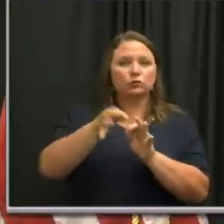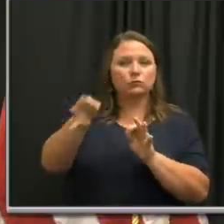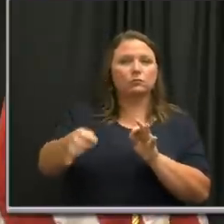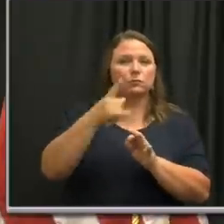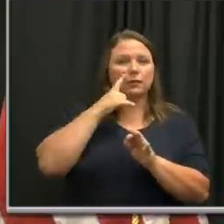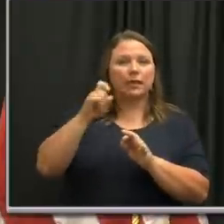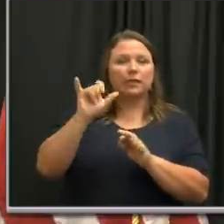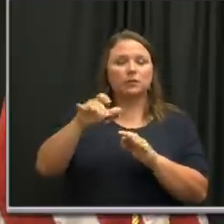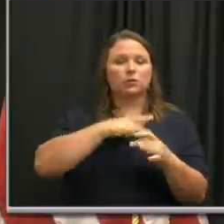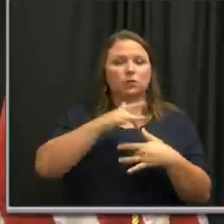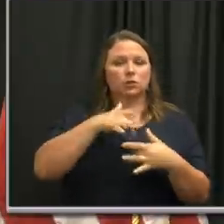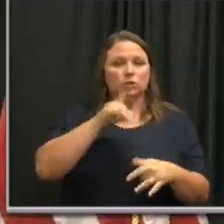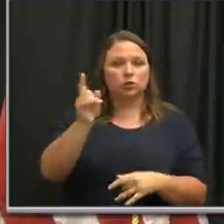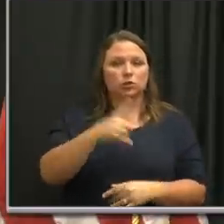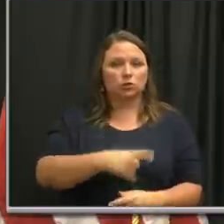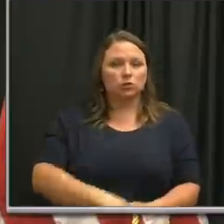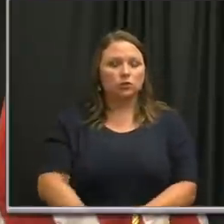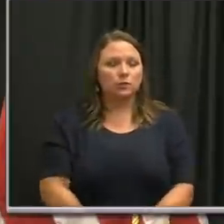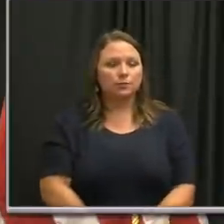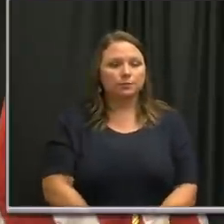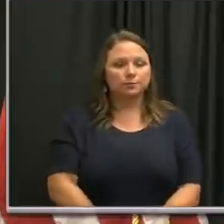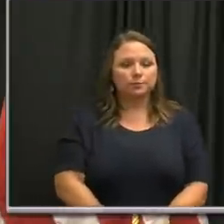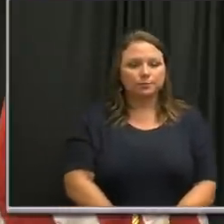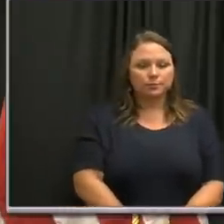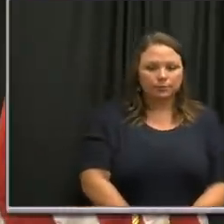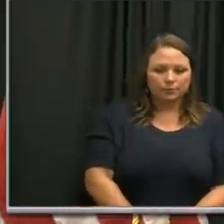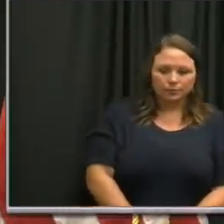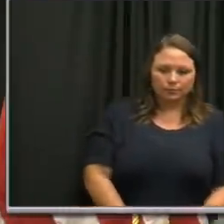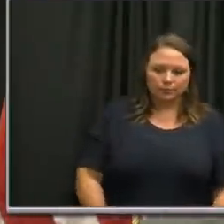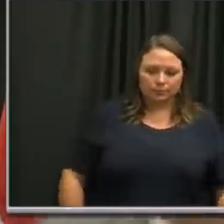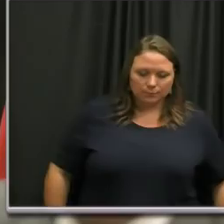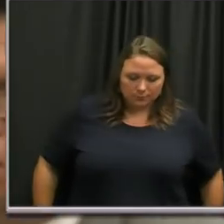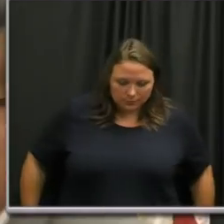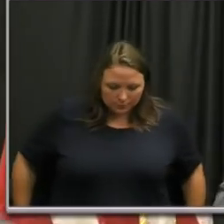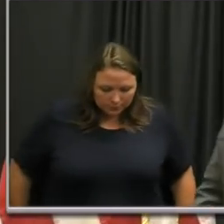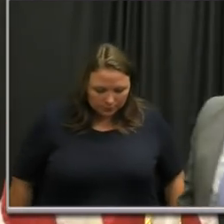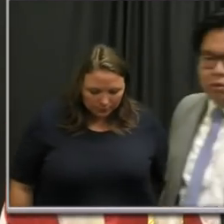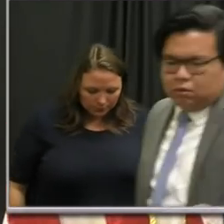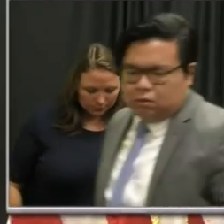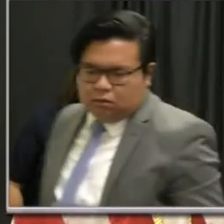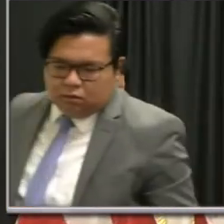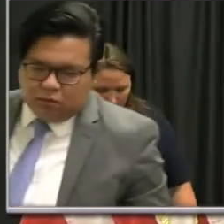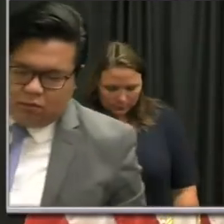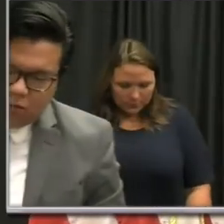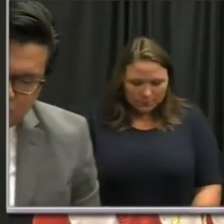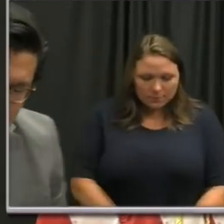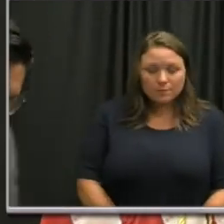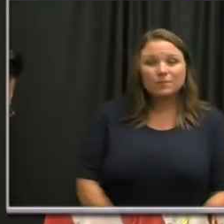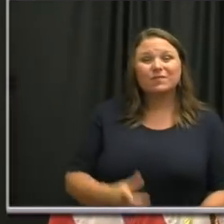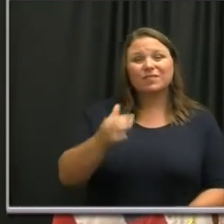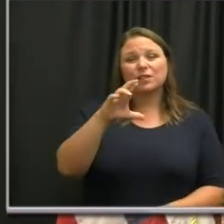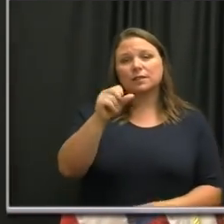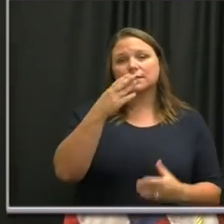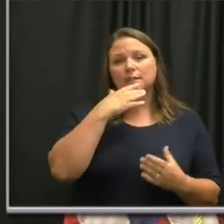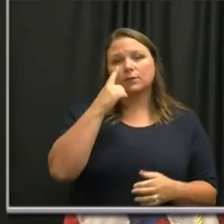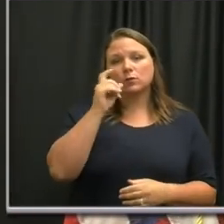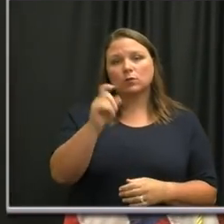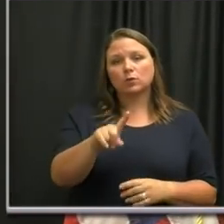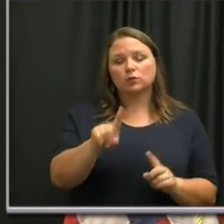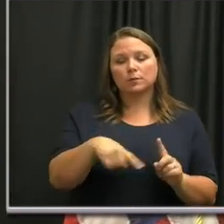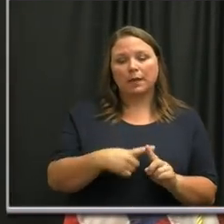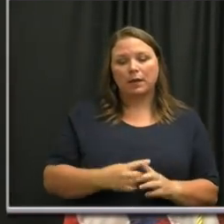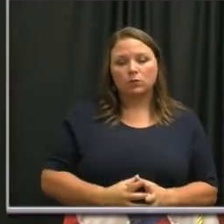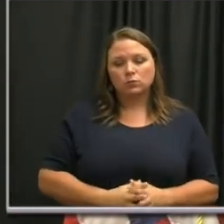those crowd concerns? Thank you, Chris. Dr. Jahangir. Yeah, Chris, thank you for that question about